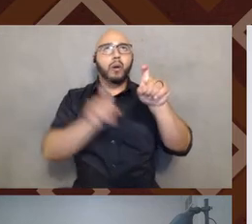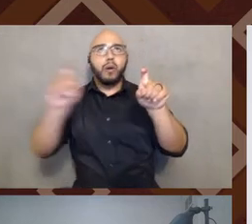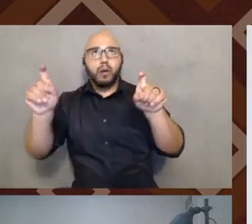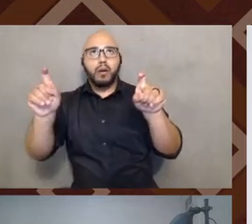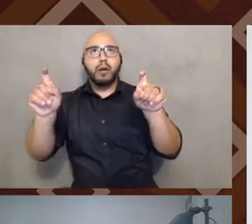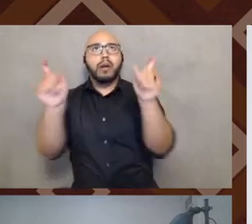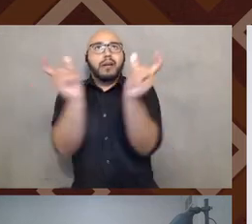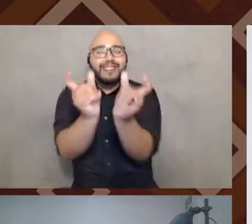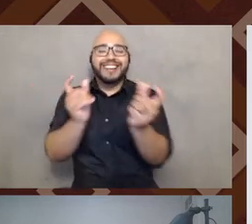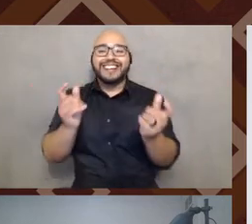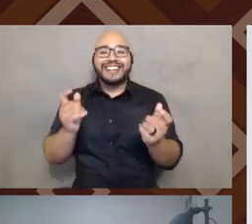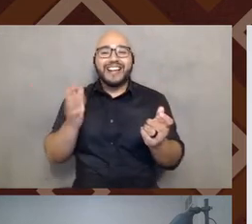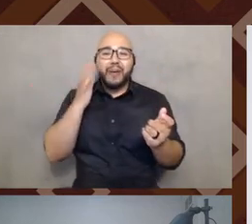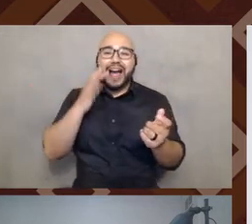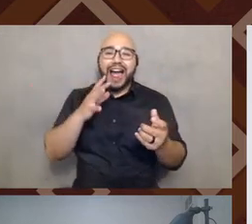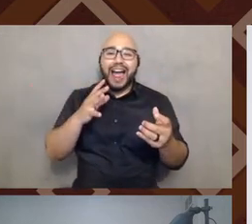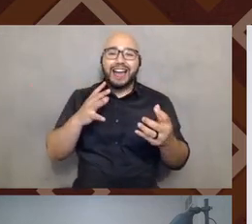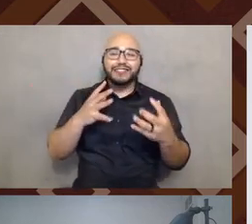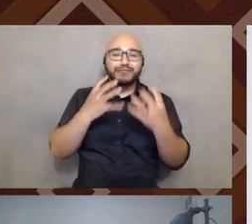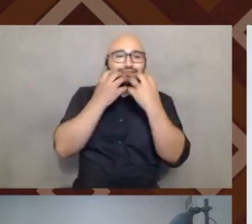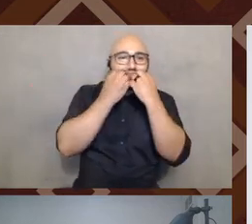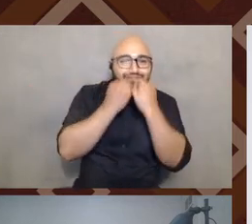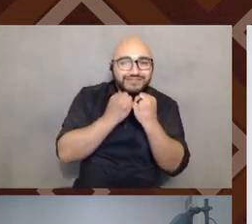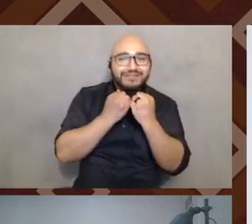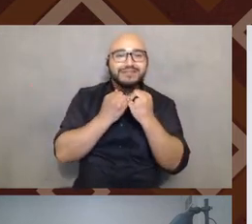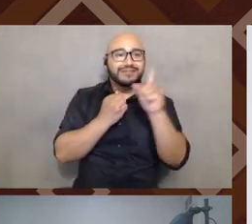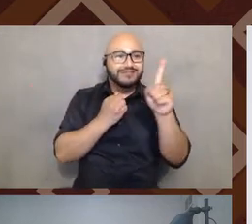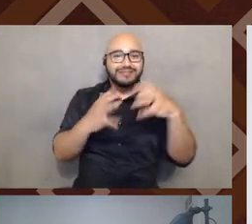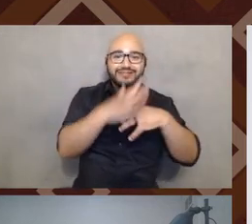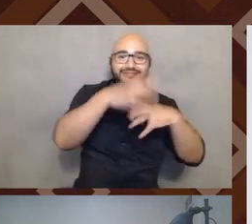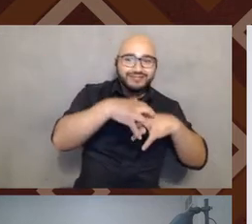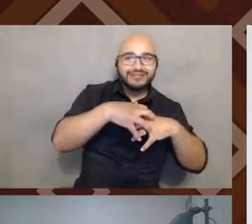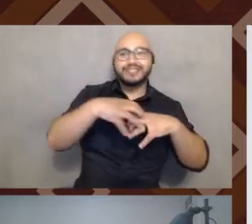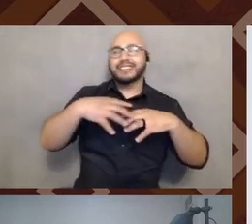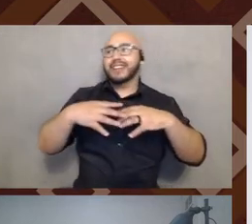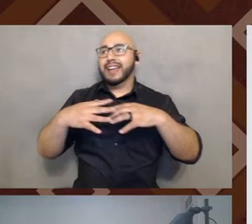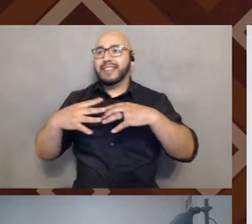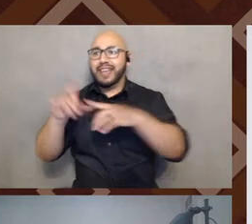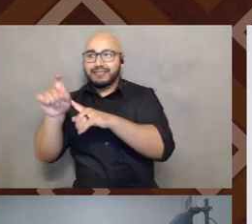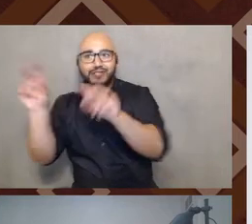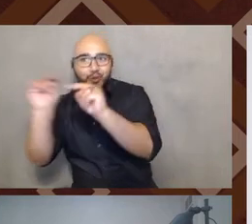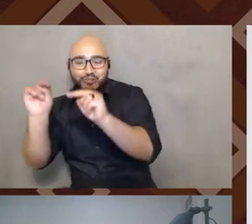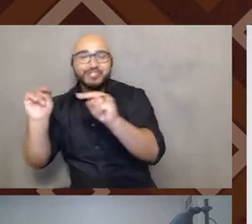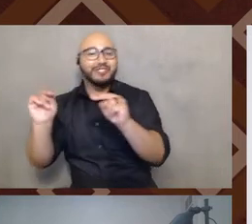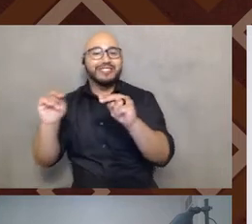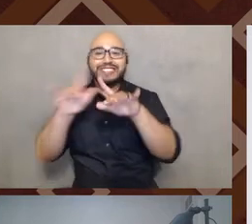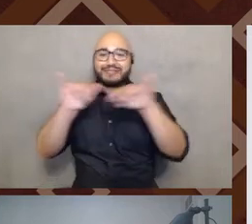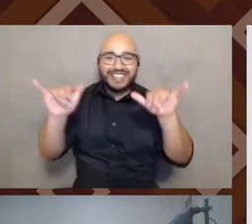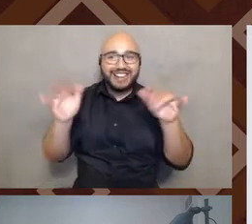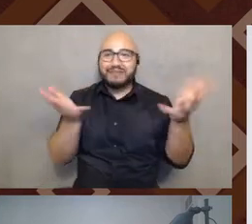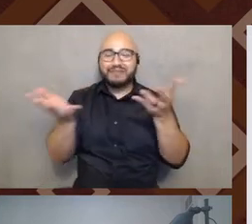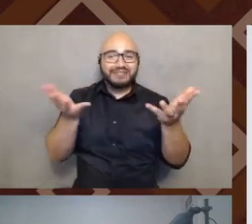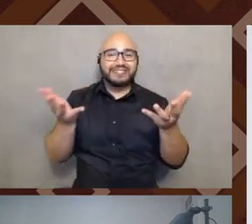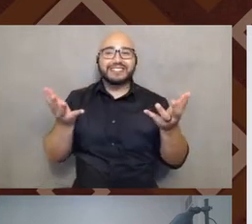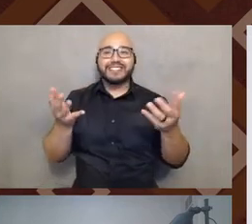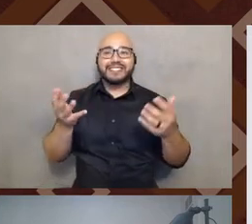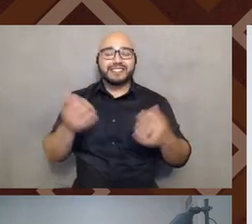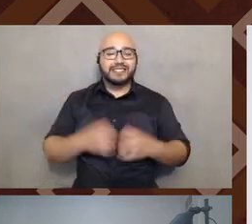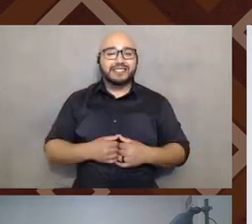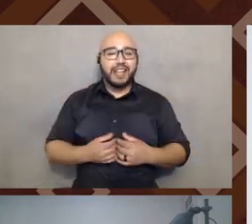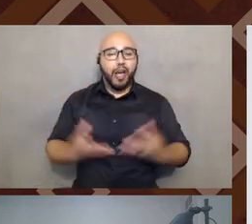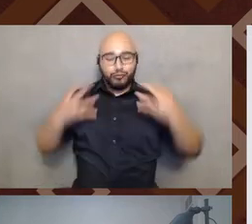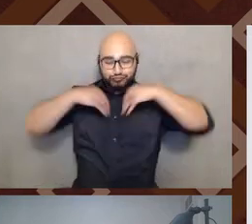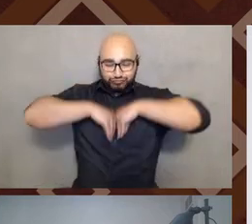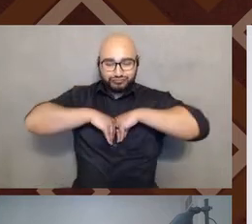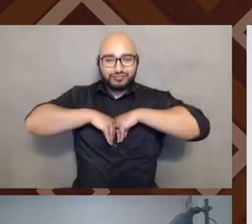like the X at the beginning to embrace indigeneity and being native and that aspect of things. And then the X at the X at to represent